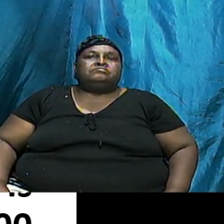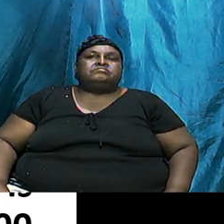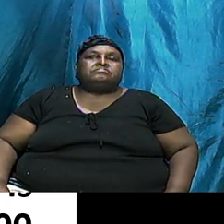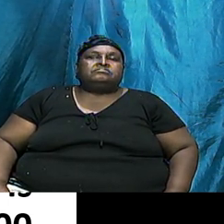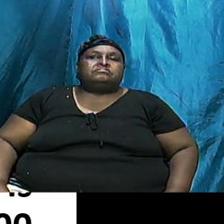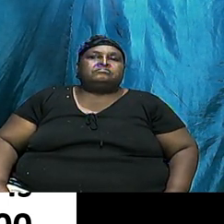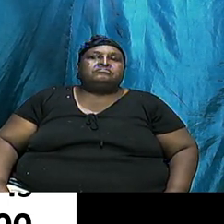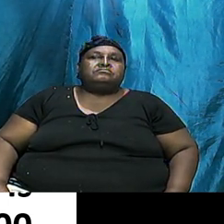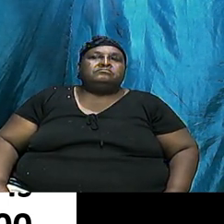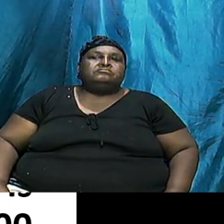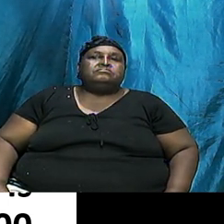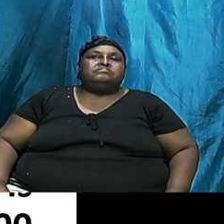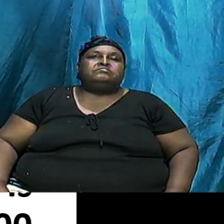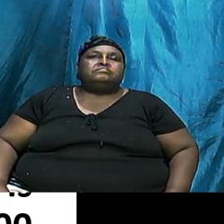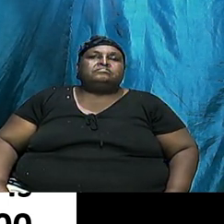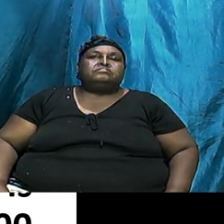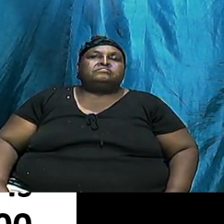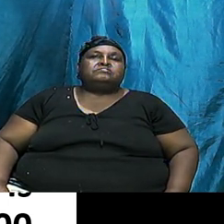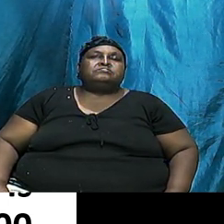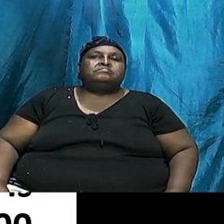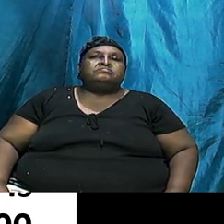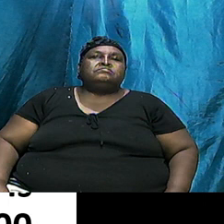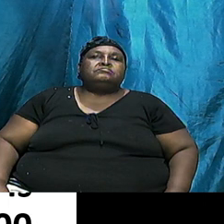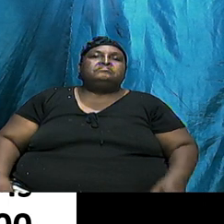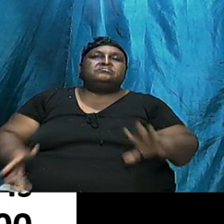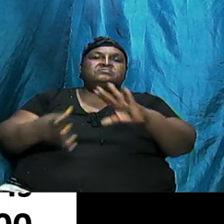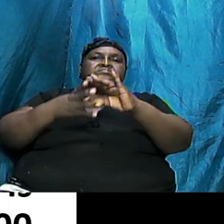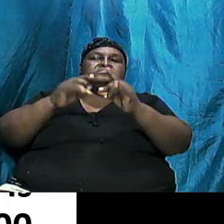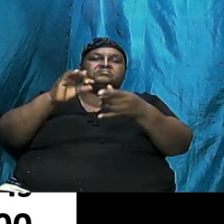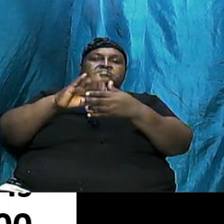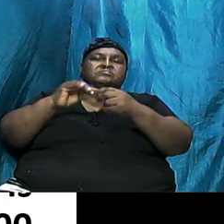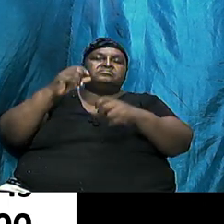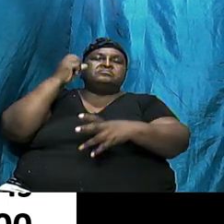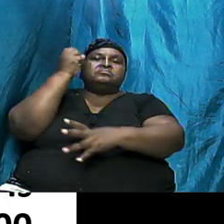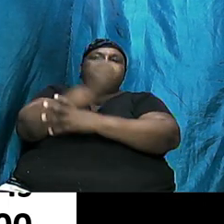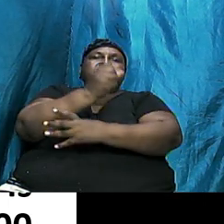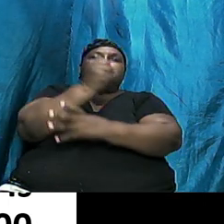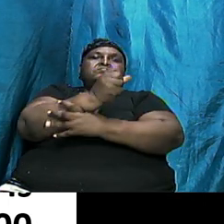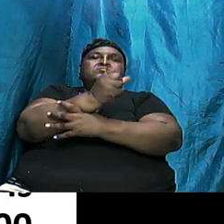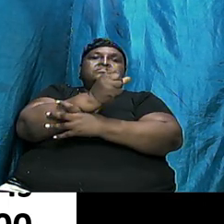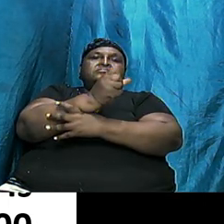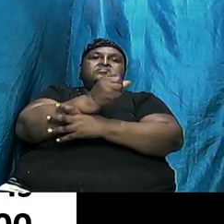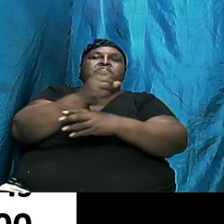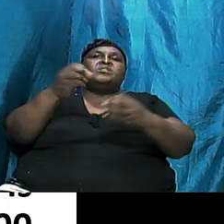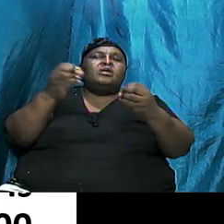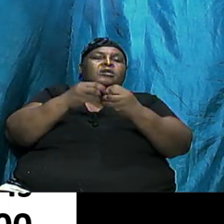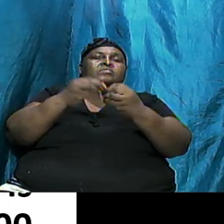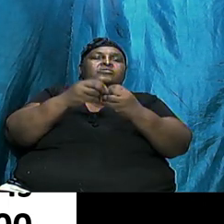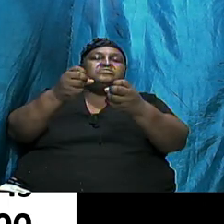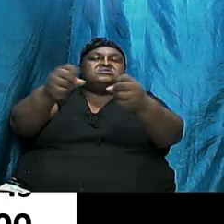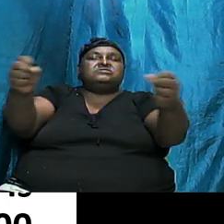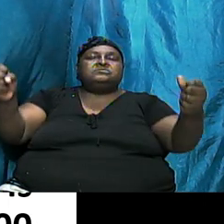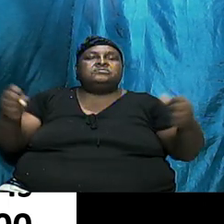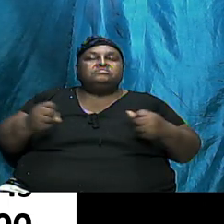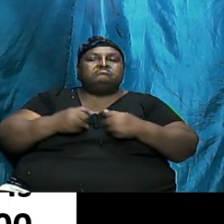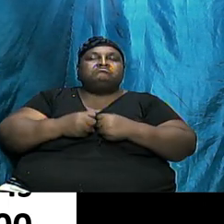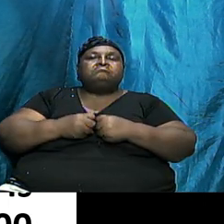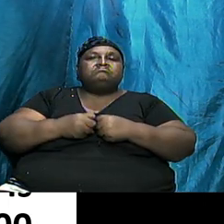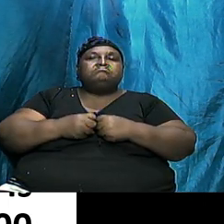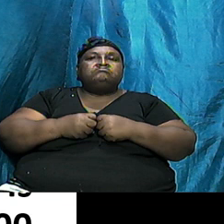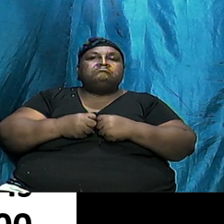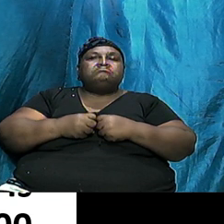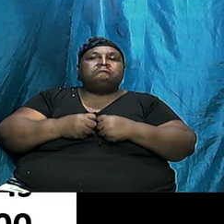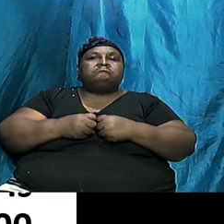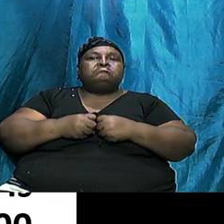The Section On The Story Of Abraham Is Devoted More Space Than